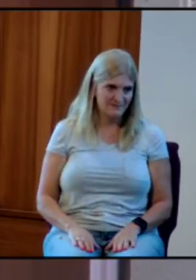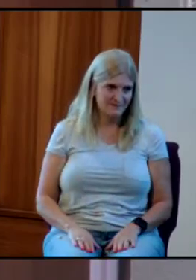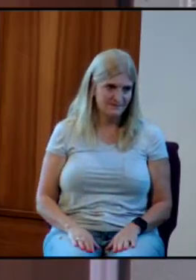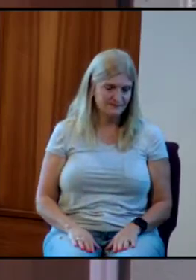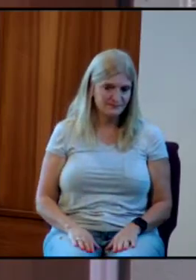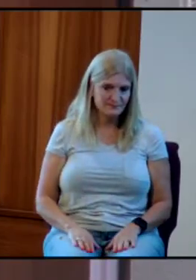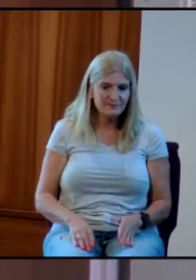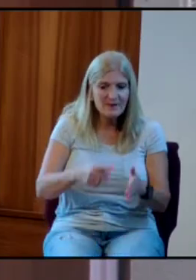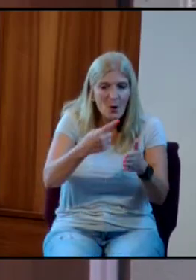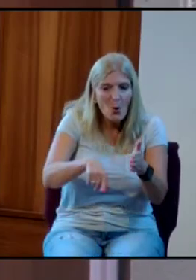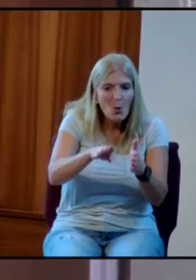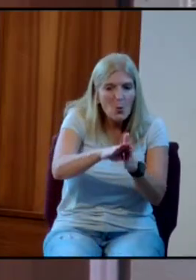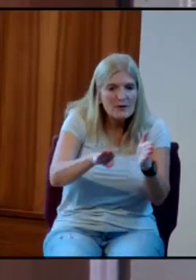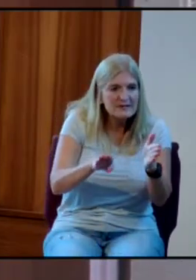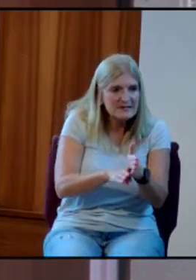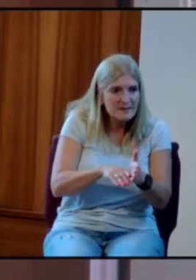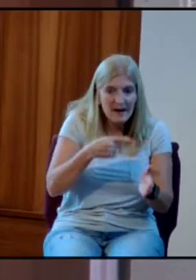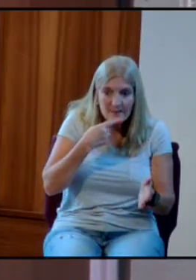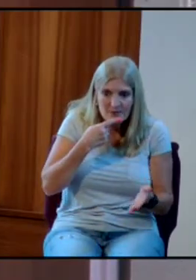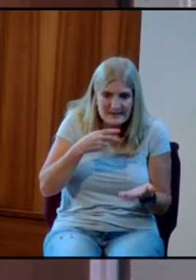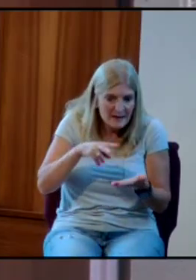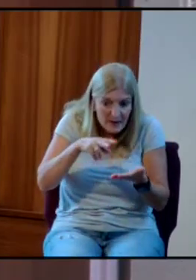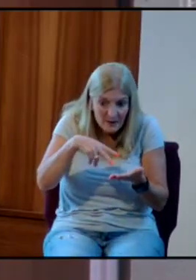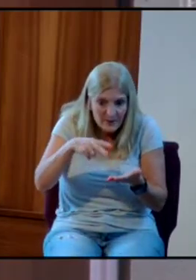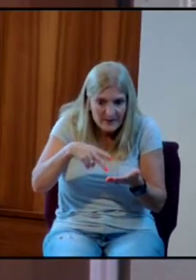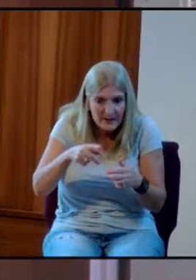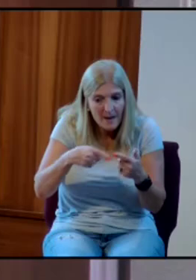what does the Bible say about being a good person?